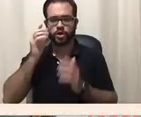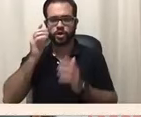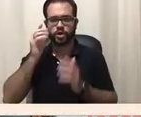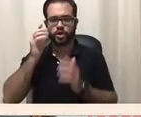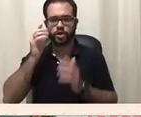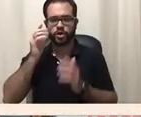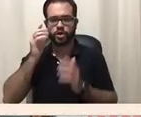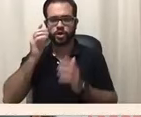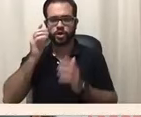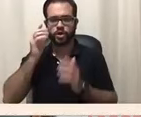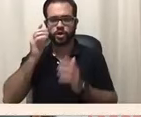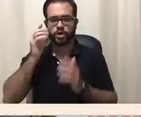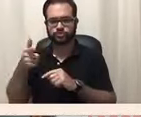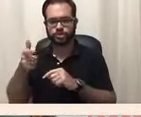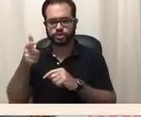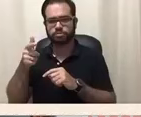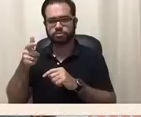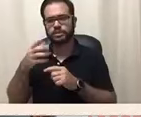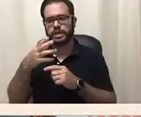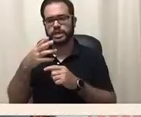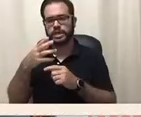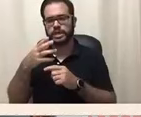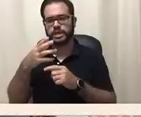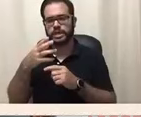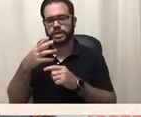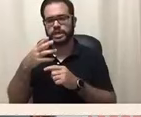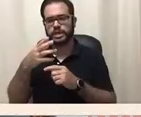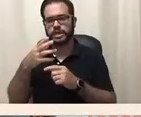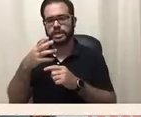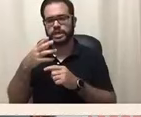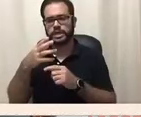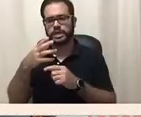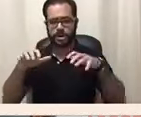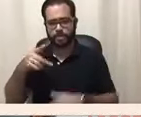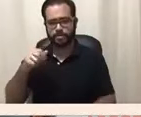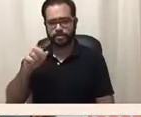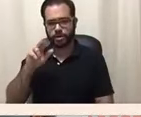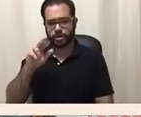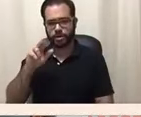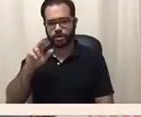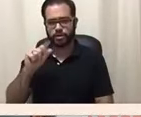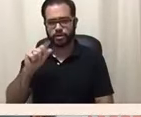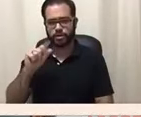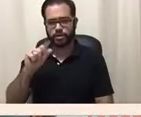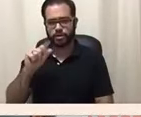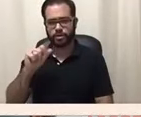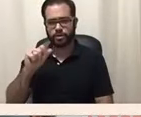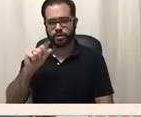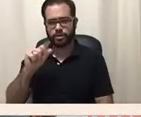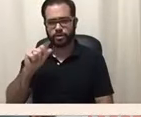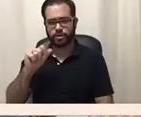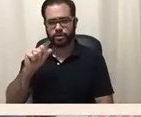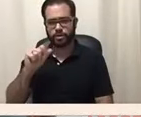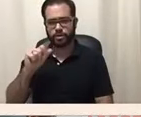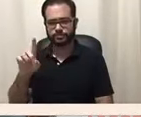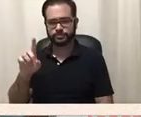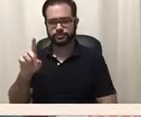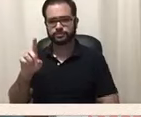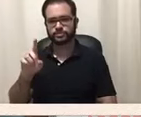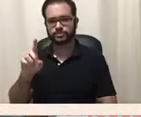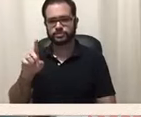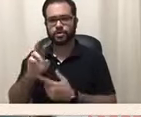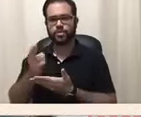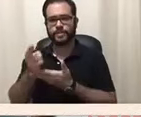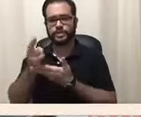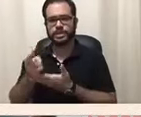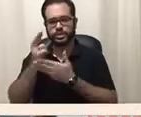the rehabilitation act of 1973 rehabilitation act